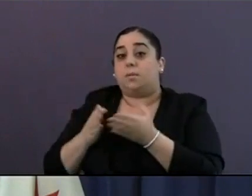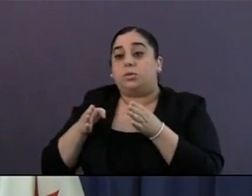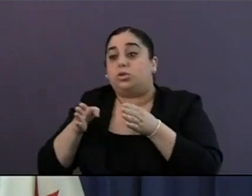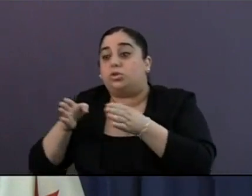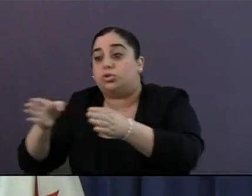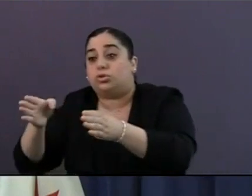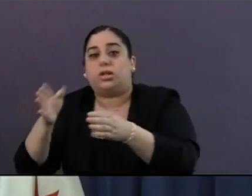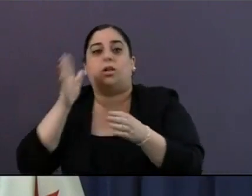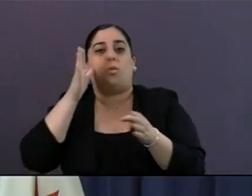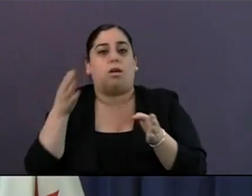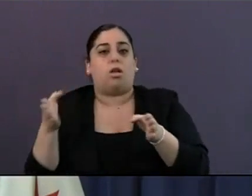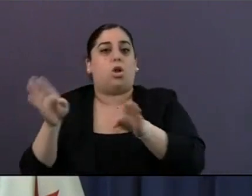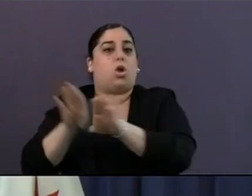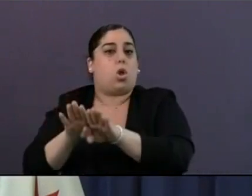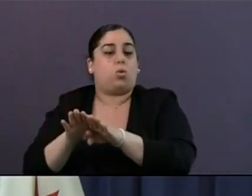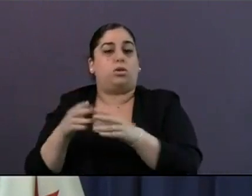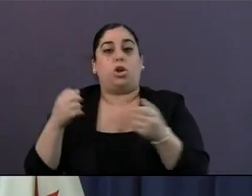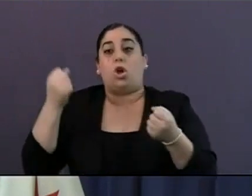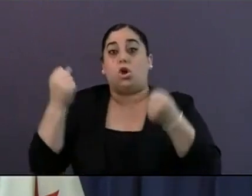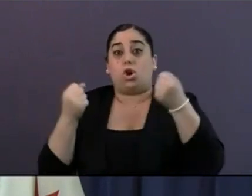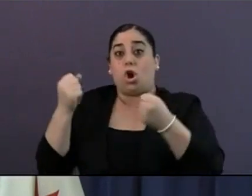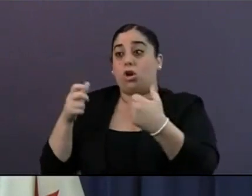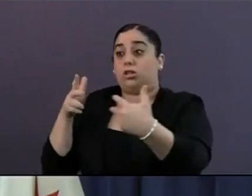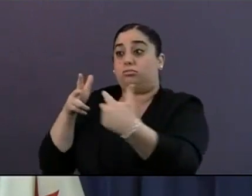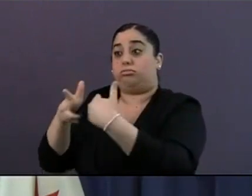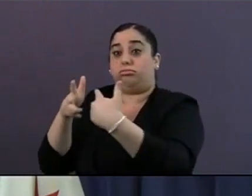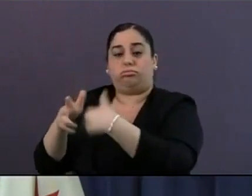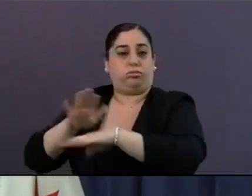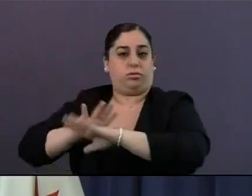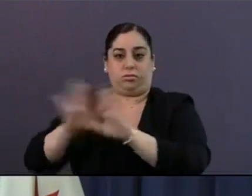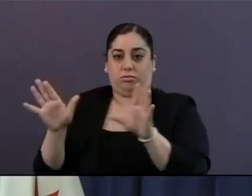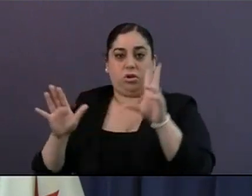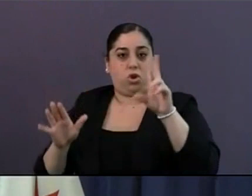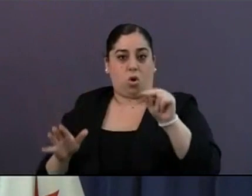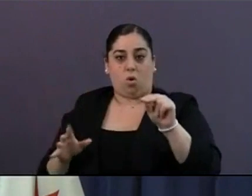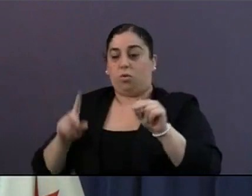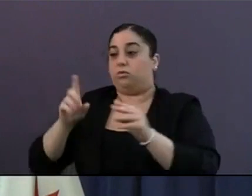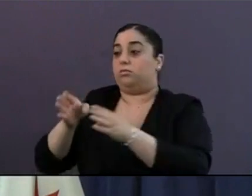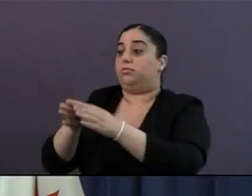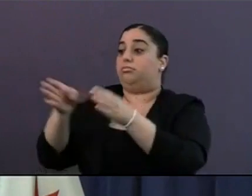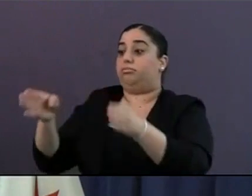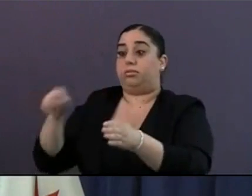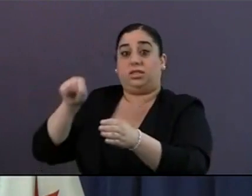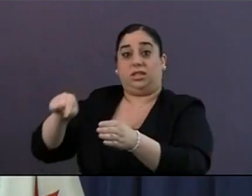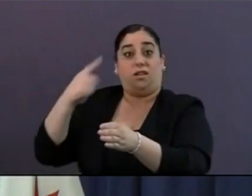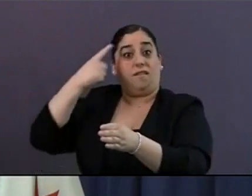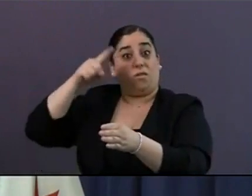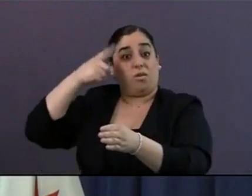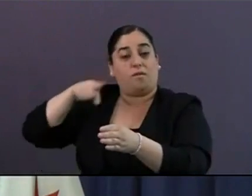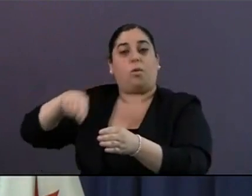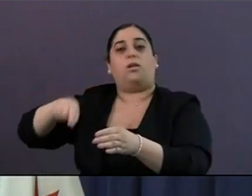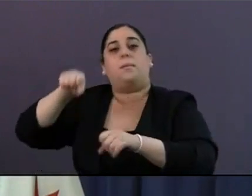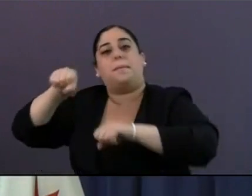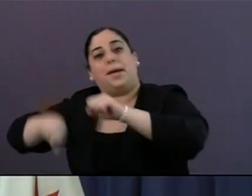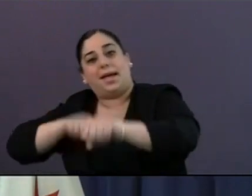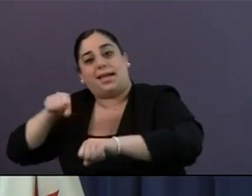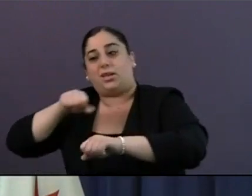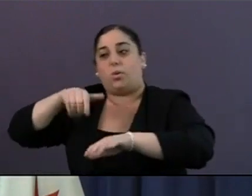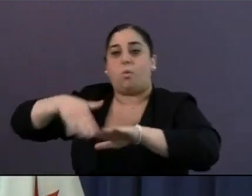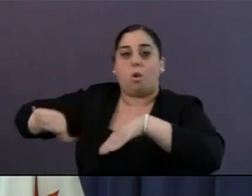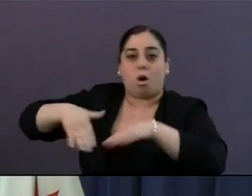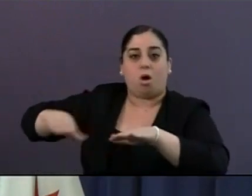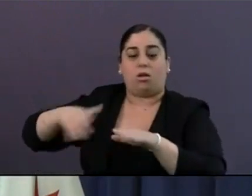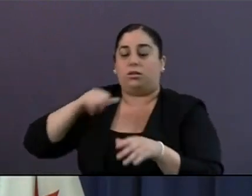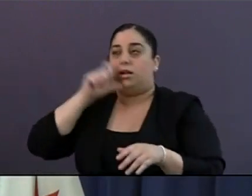space outside their place. We've seen phenomenal positive reaction from the five existing locations